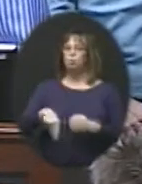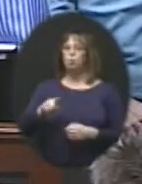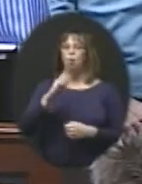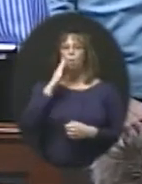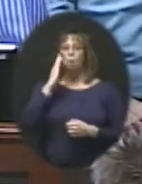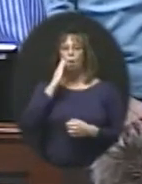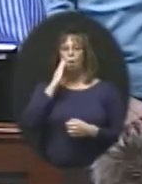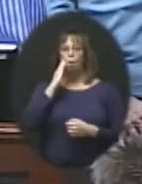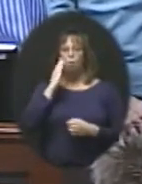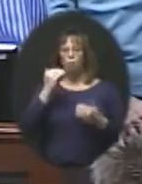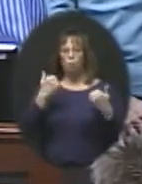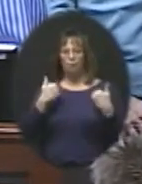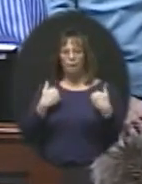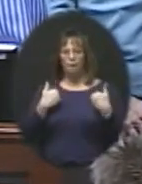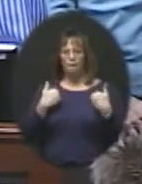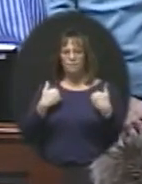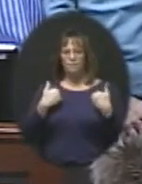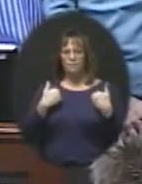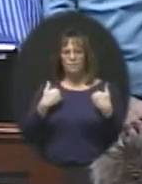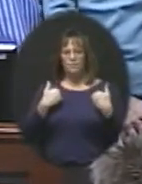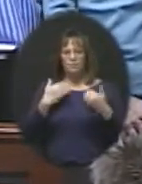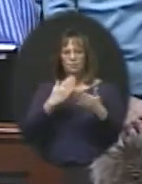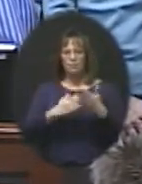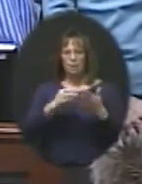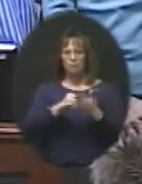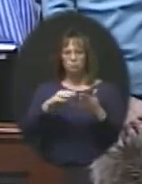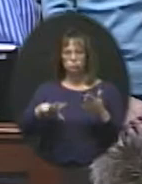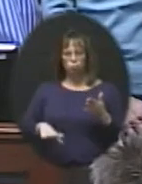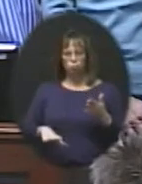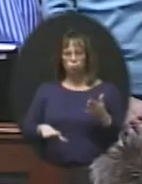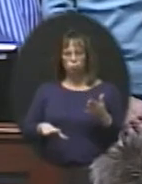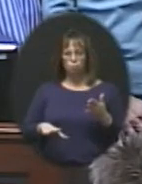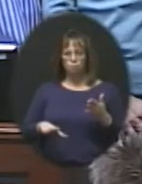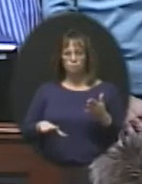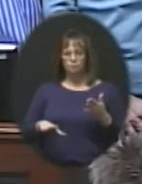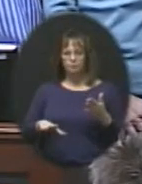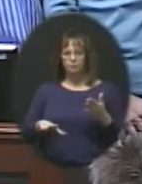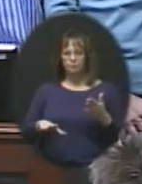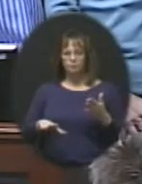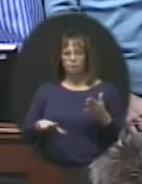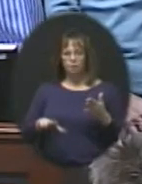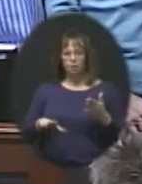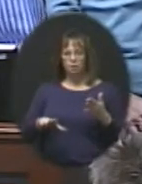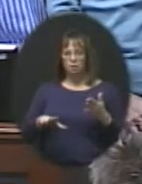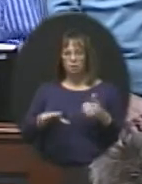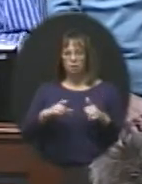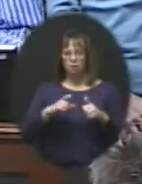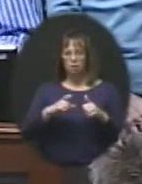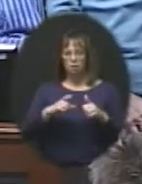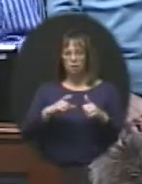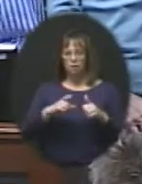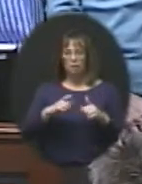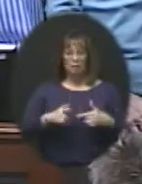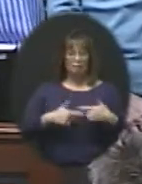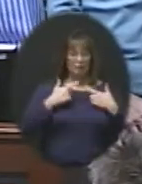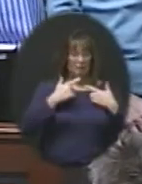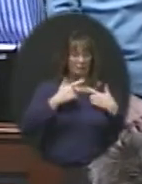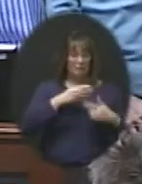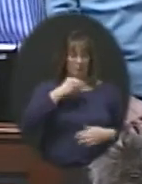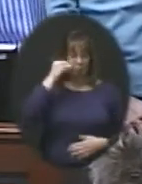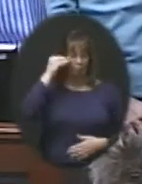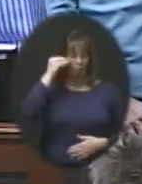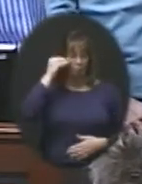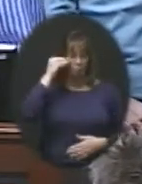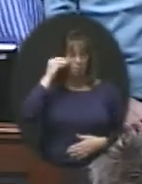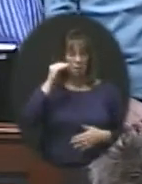know. We have some students who come from, live in homes